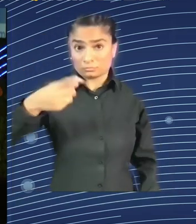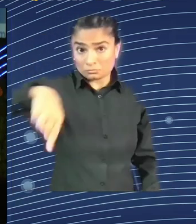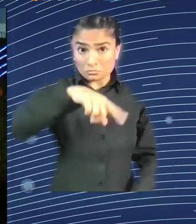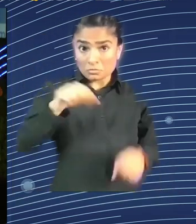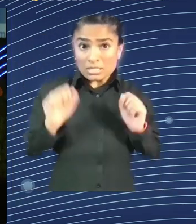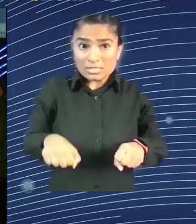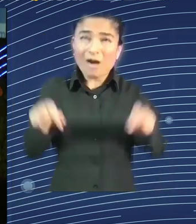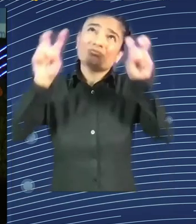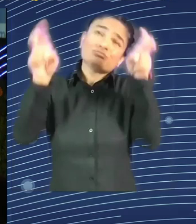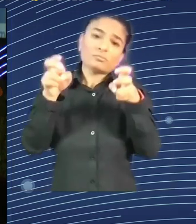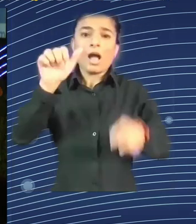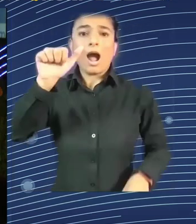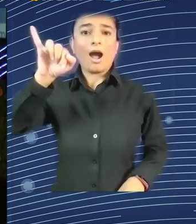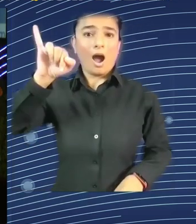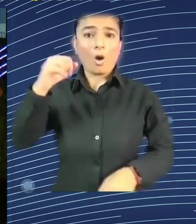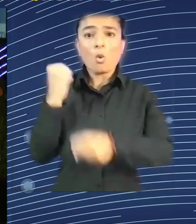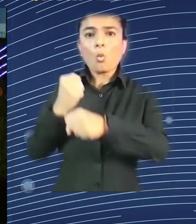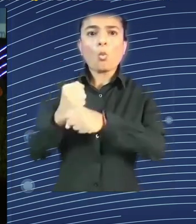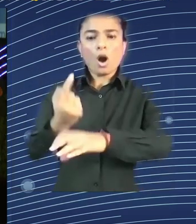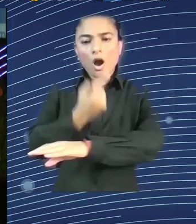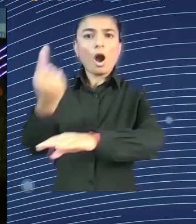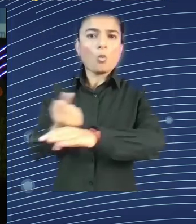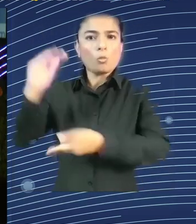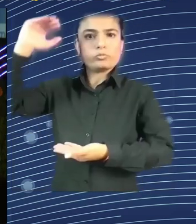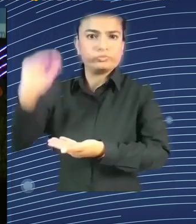into the AI act? I think you'll make a lot of people happy.